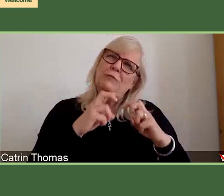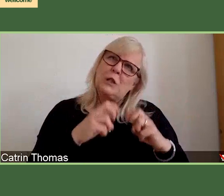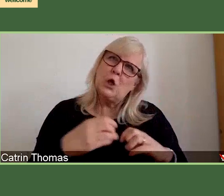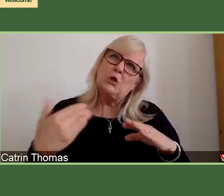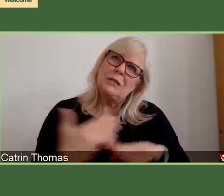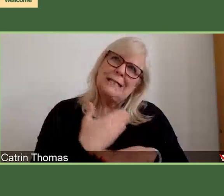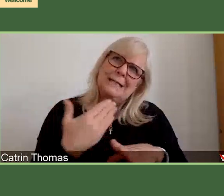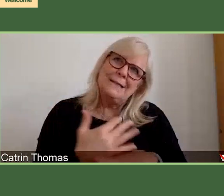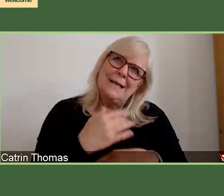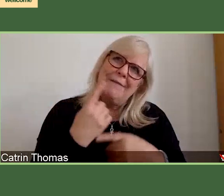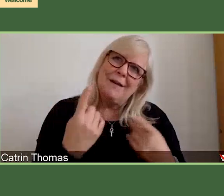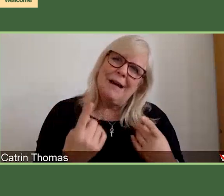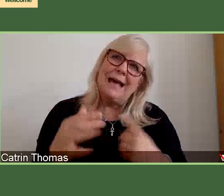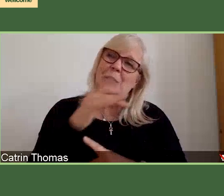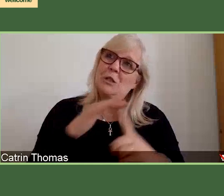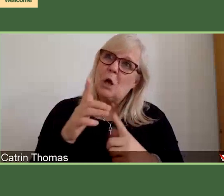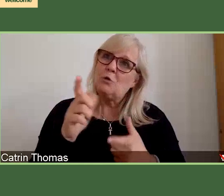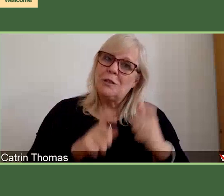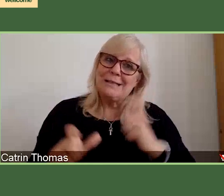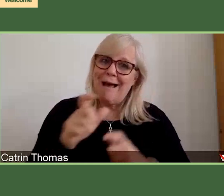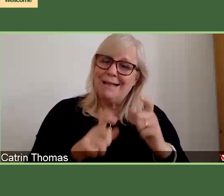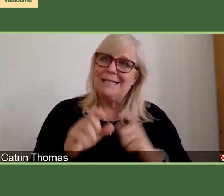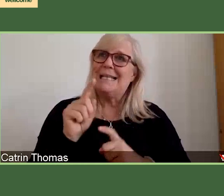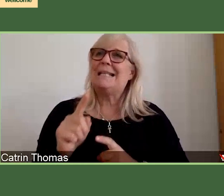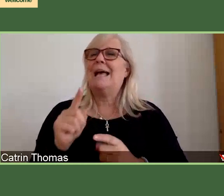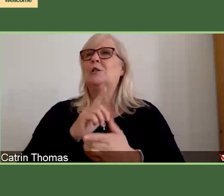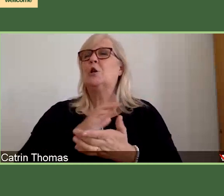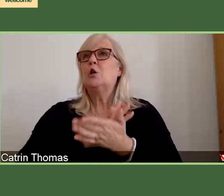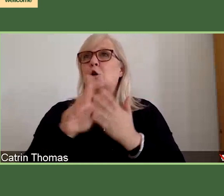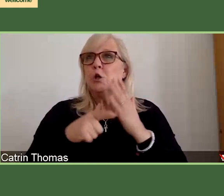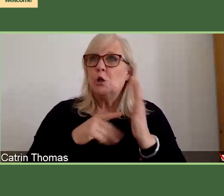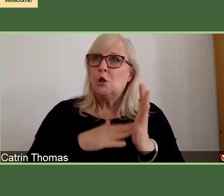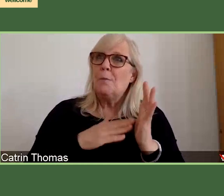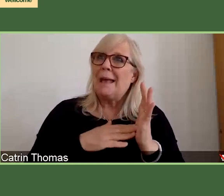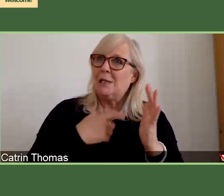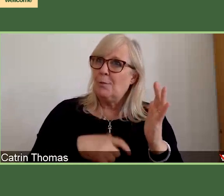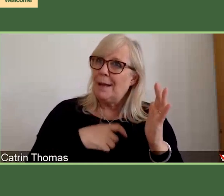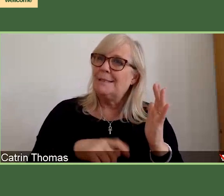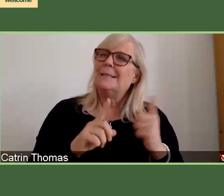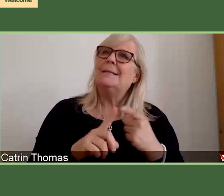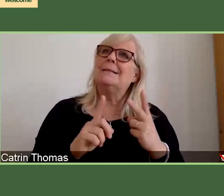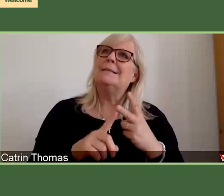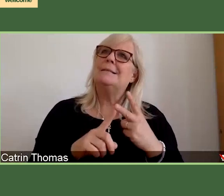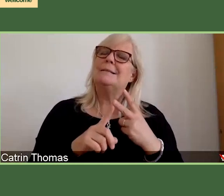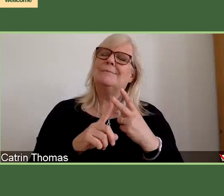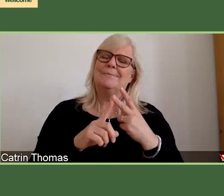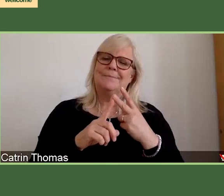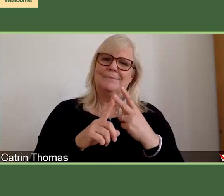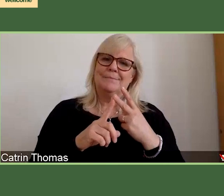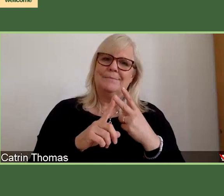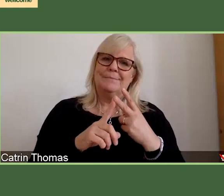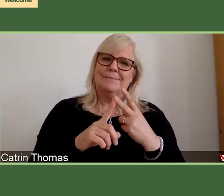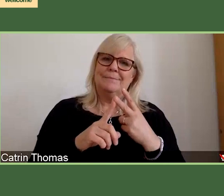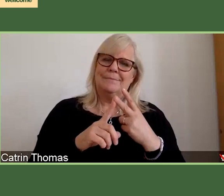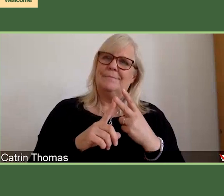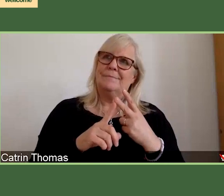and the different types of contracts that they typically have in UK universities, where they're expected to